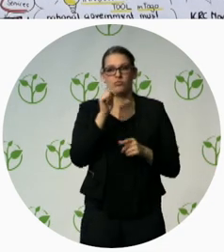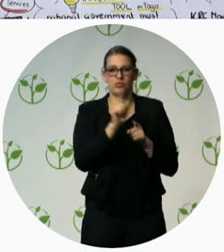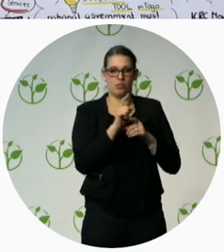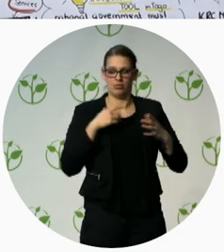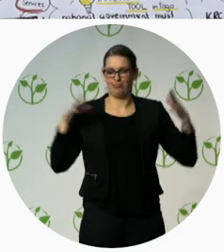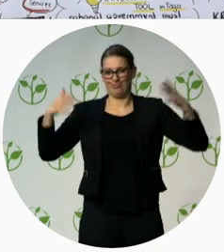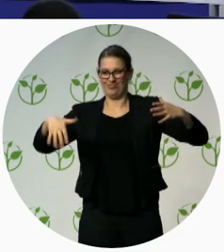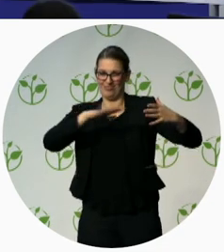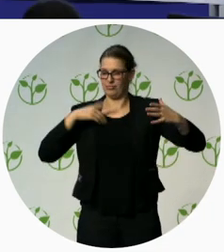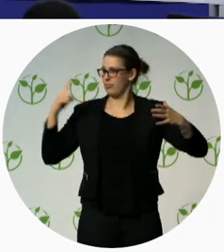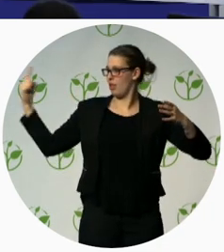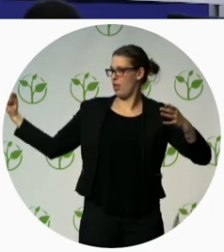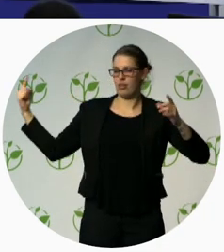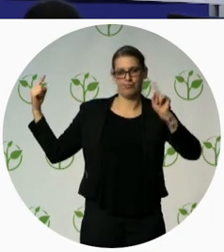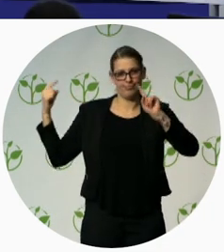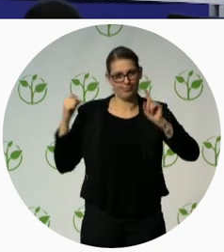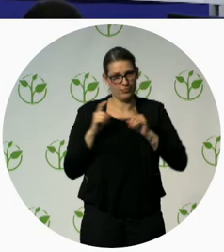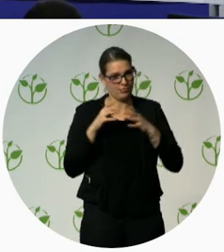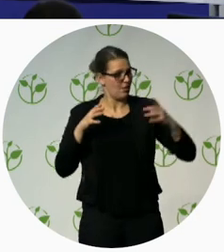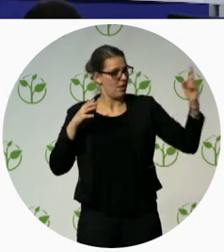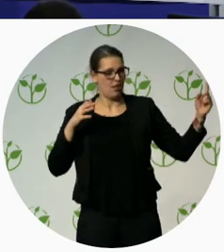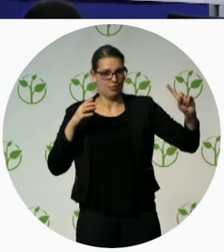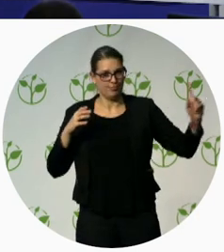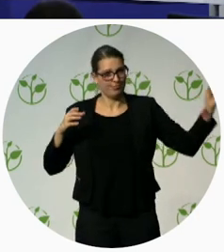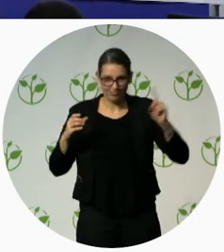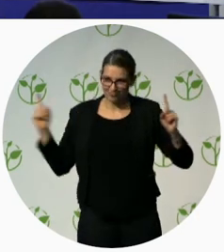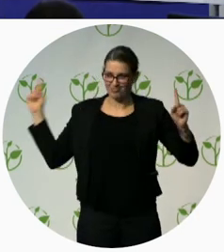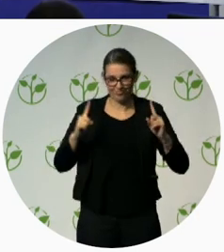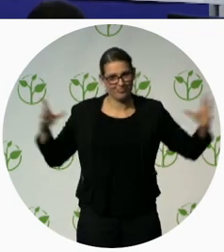Or another one, I'll go here.